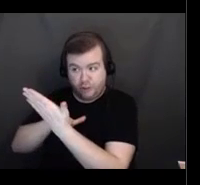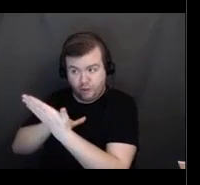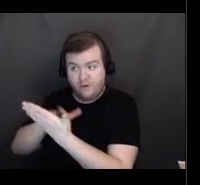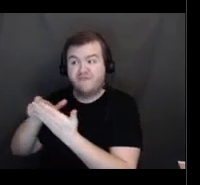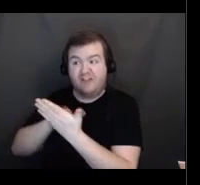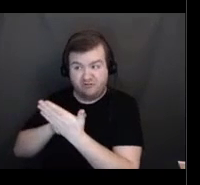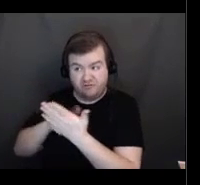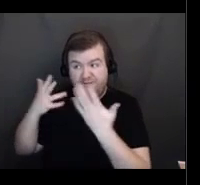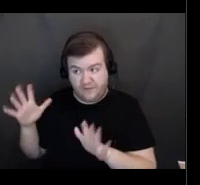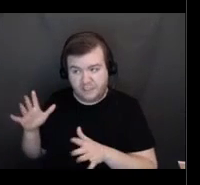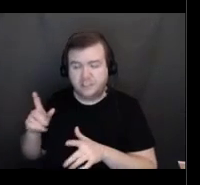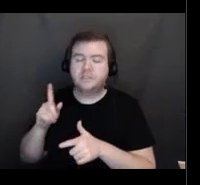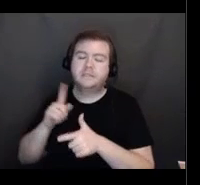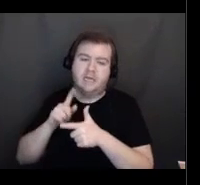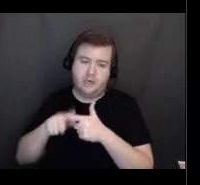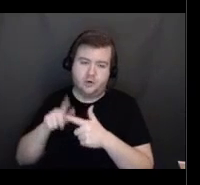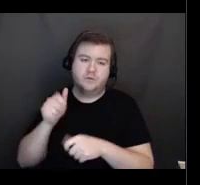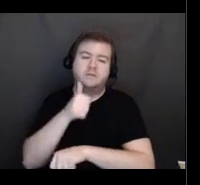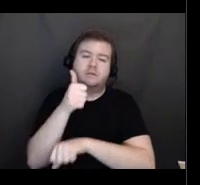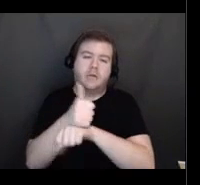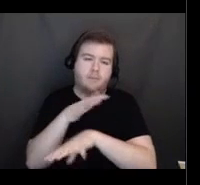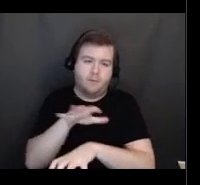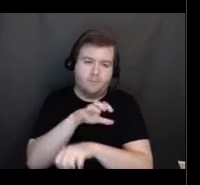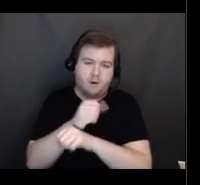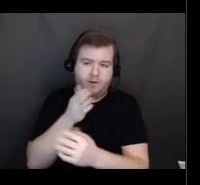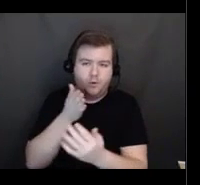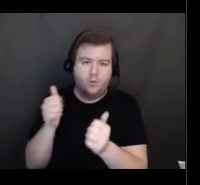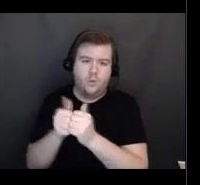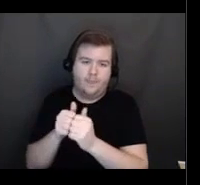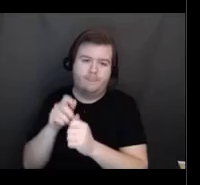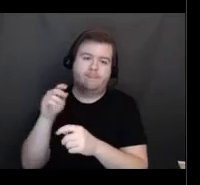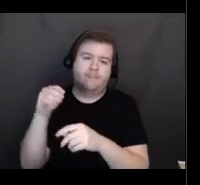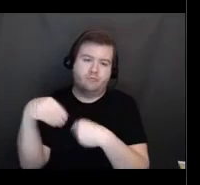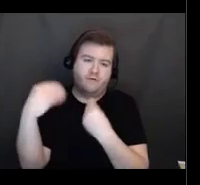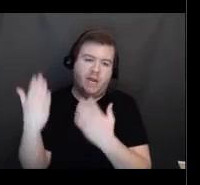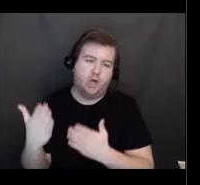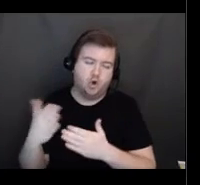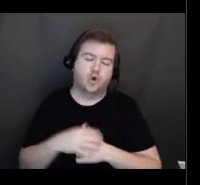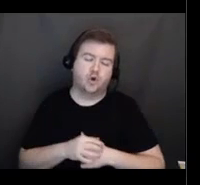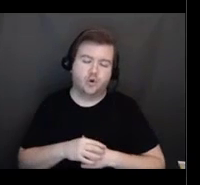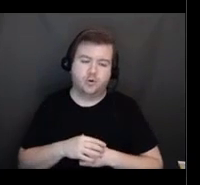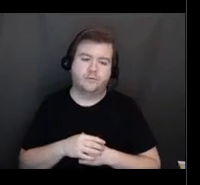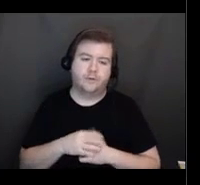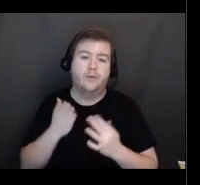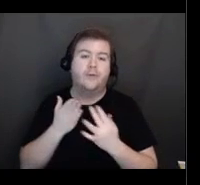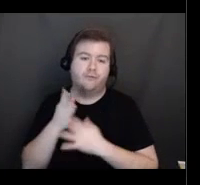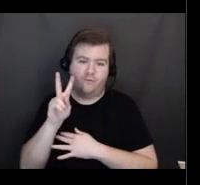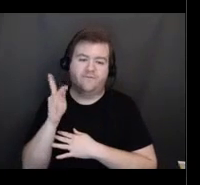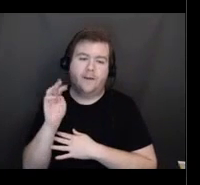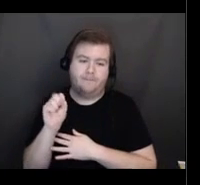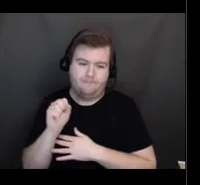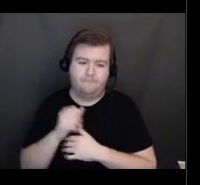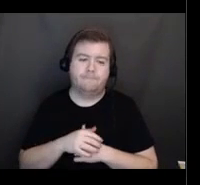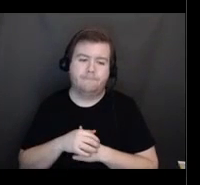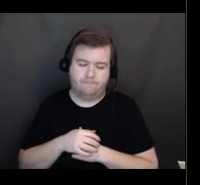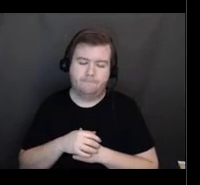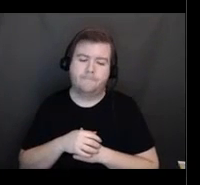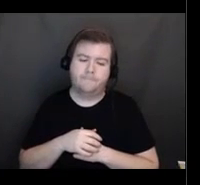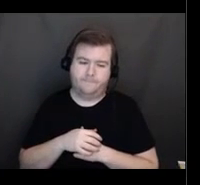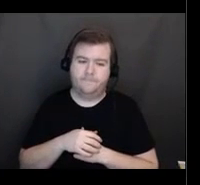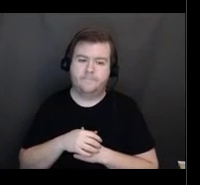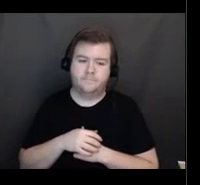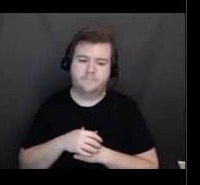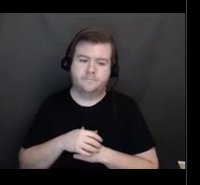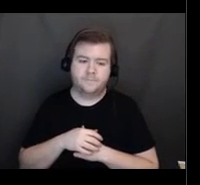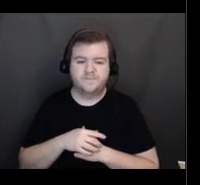at the provider through VAMS. So this will be available. It's in there again